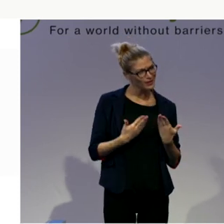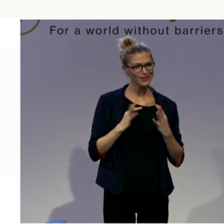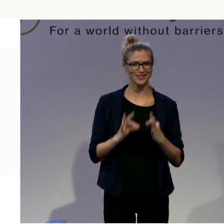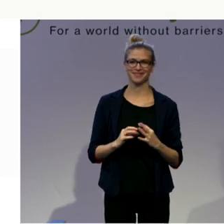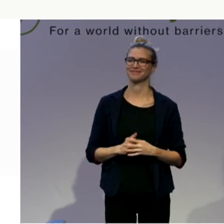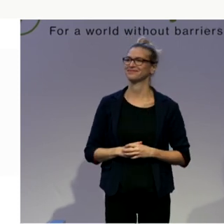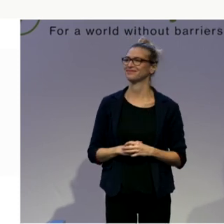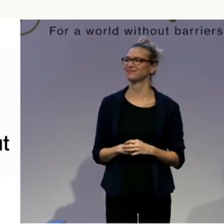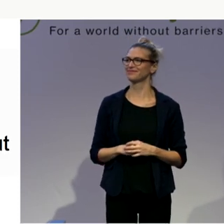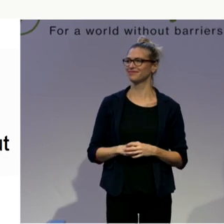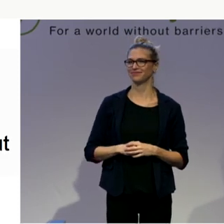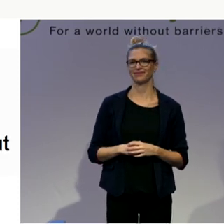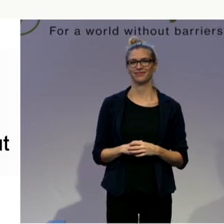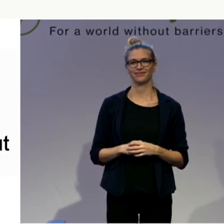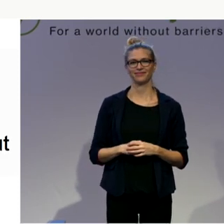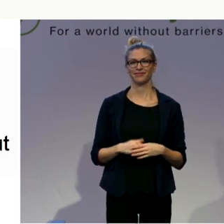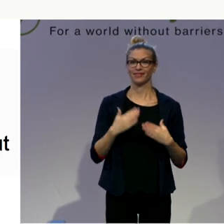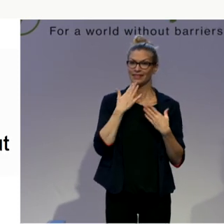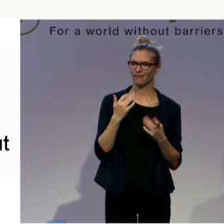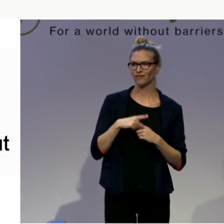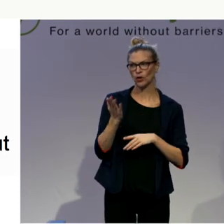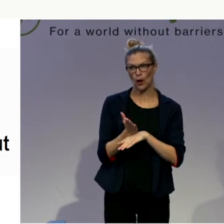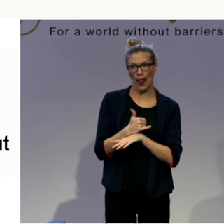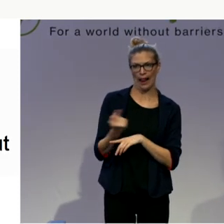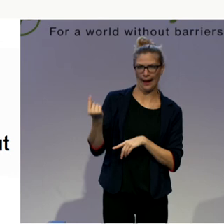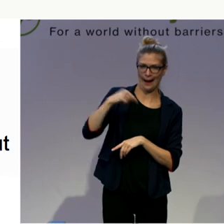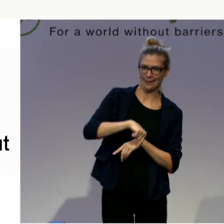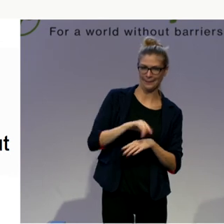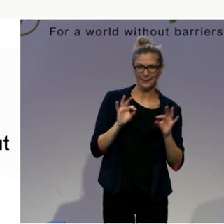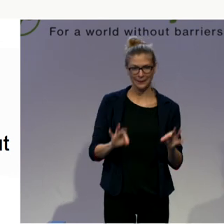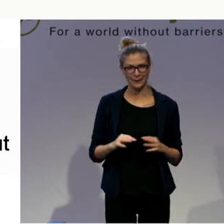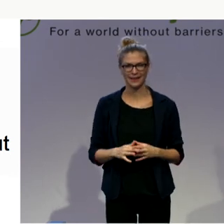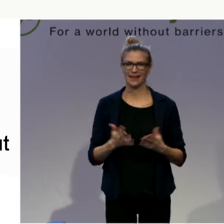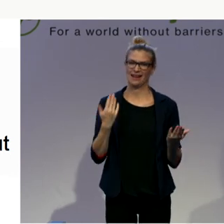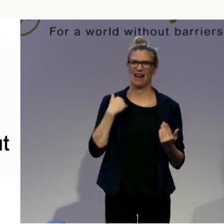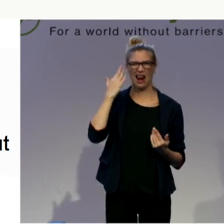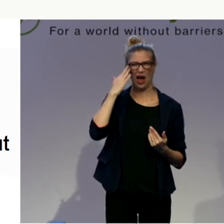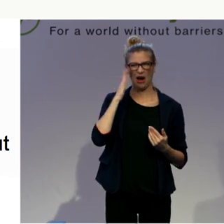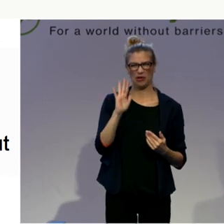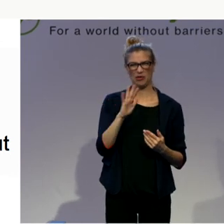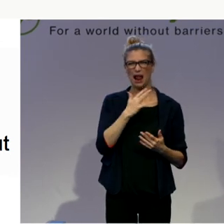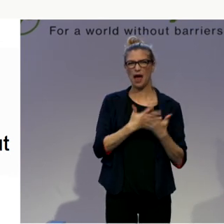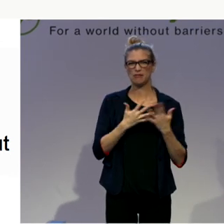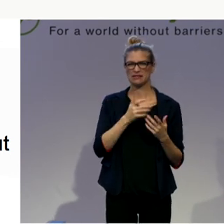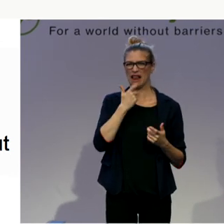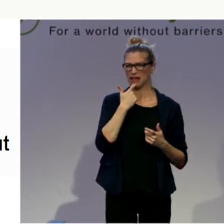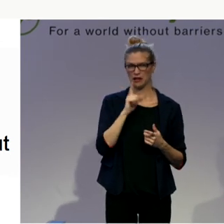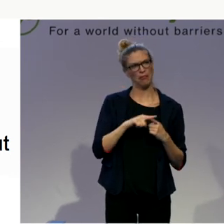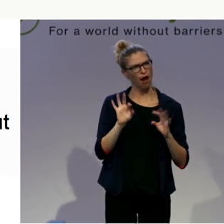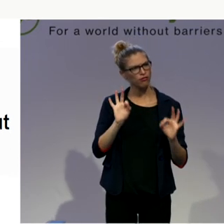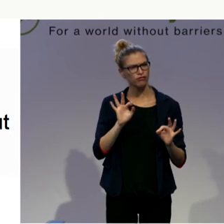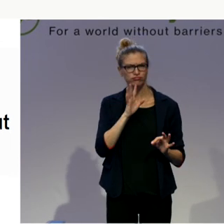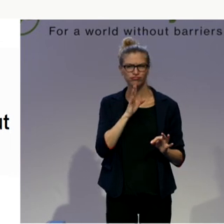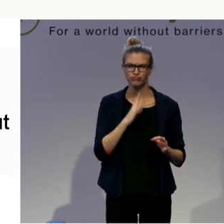appreciate you coming so early in the morning. And also thank you because English is not your first language as well. So thank you very much. A real round of applause for